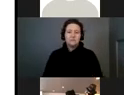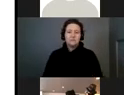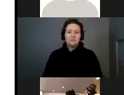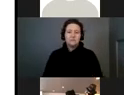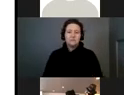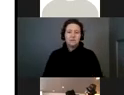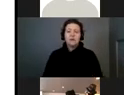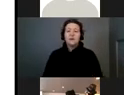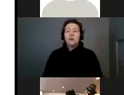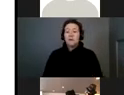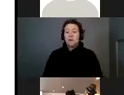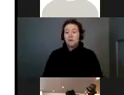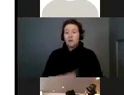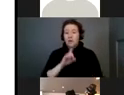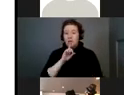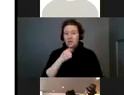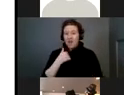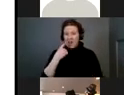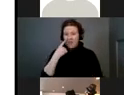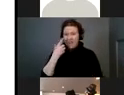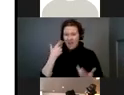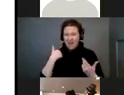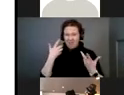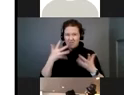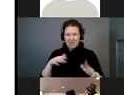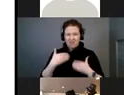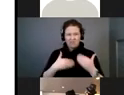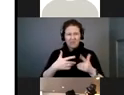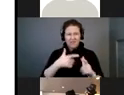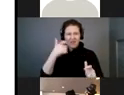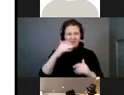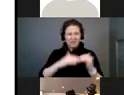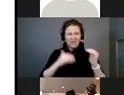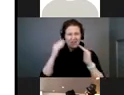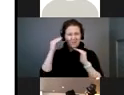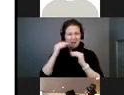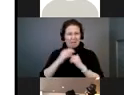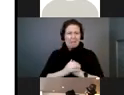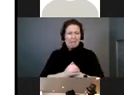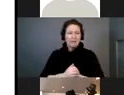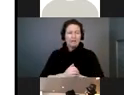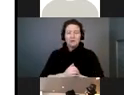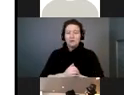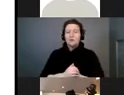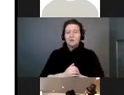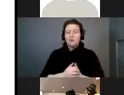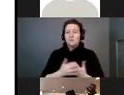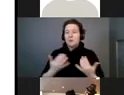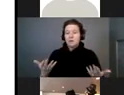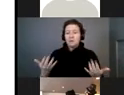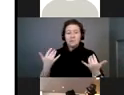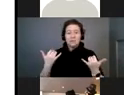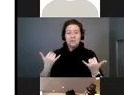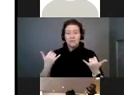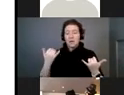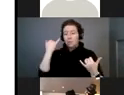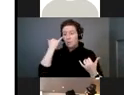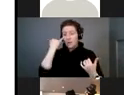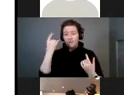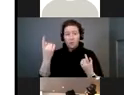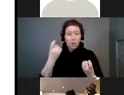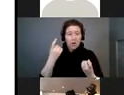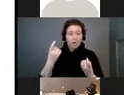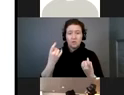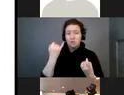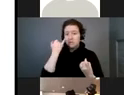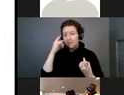And actually, I think I'm through, that went quicker than I thought, but I am happy to answer questions or clarify